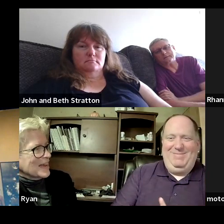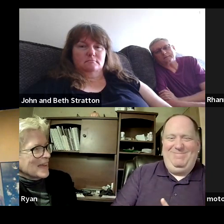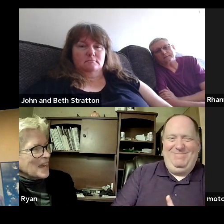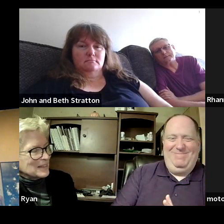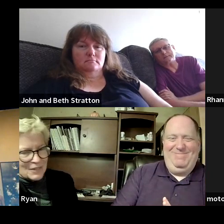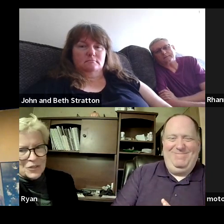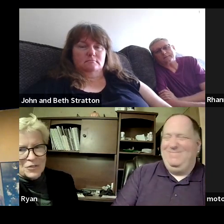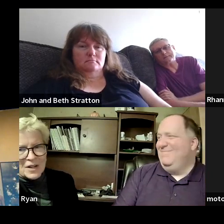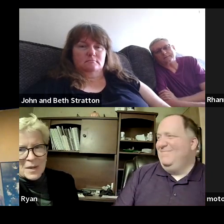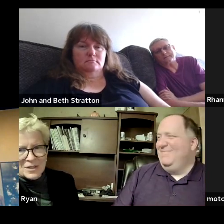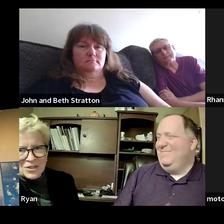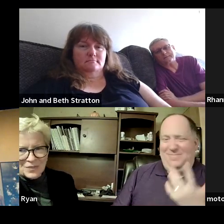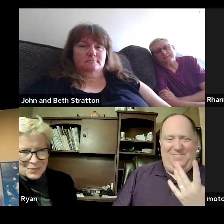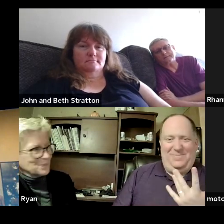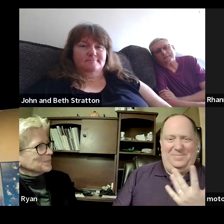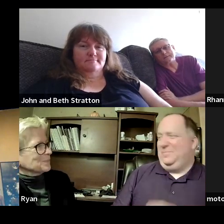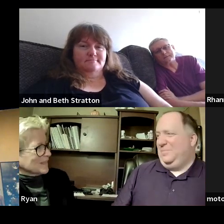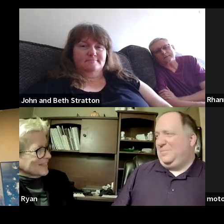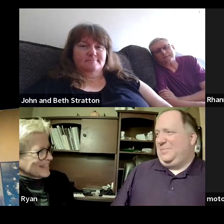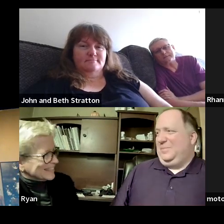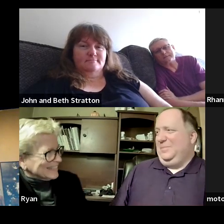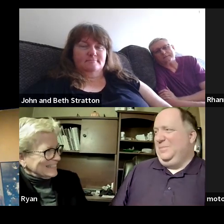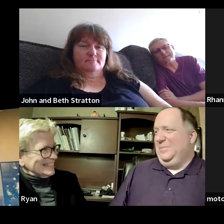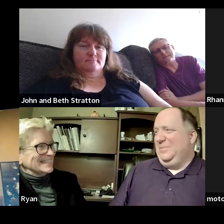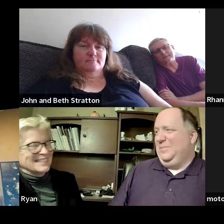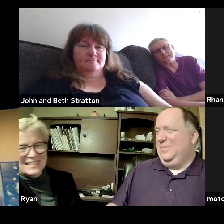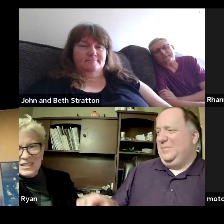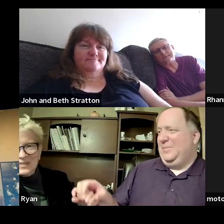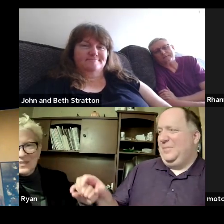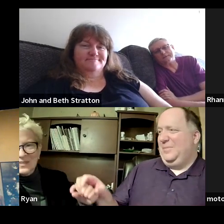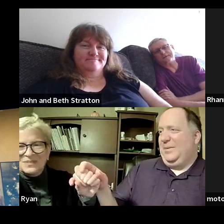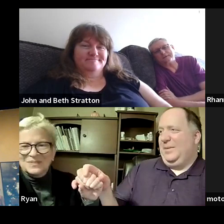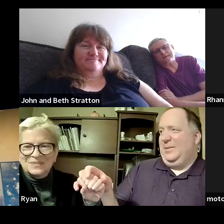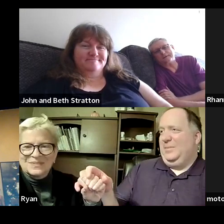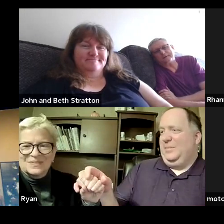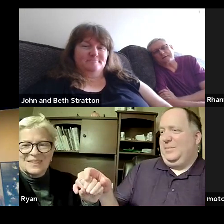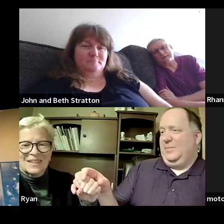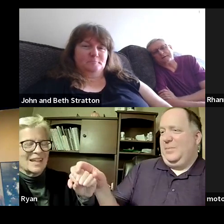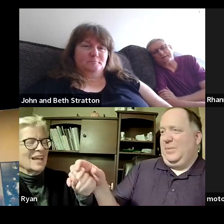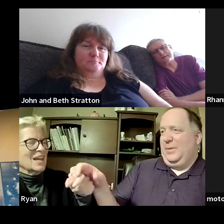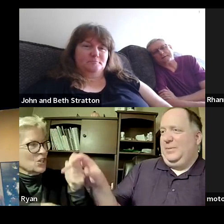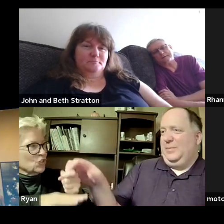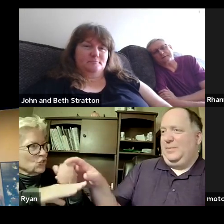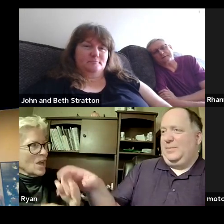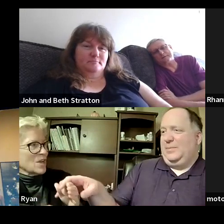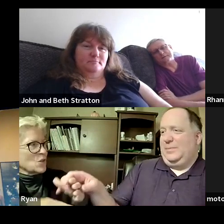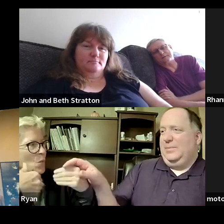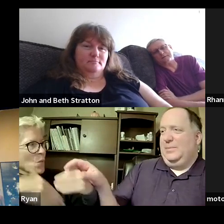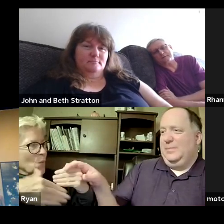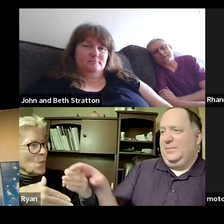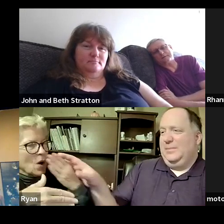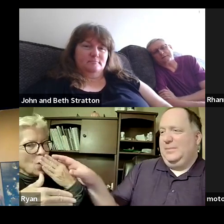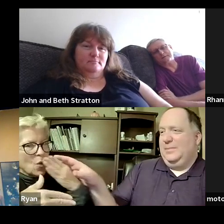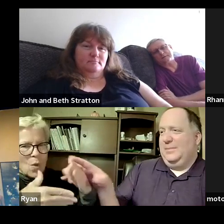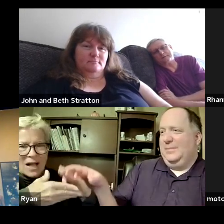and i love you very much that's it well said ryan well i love you too